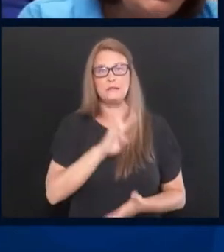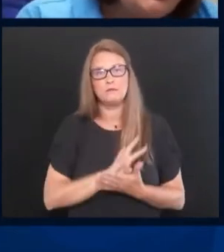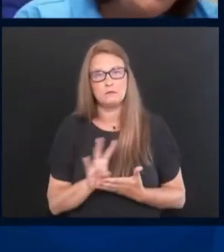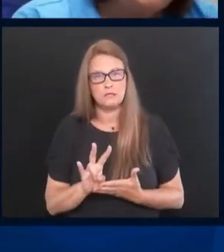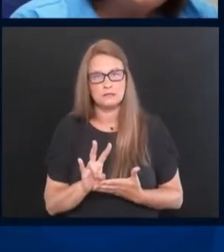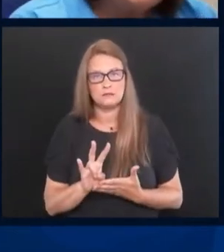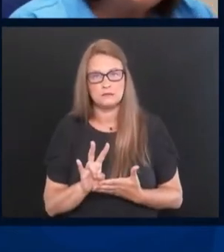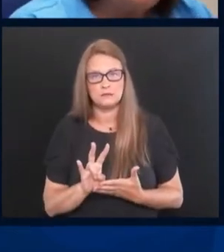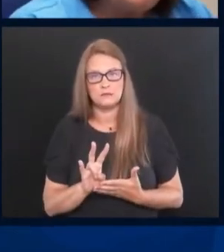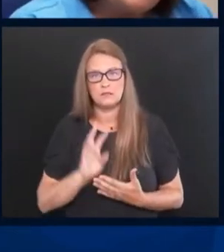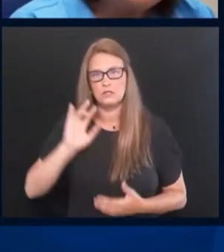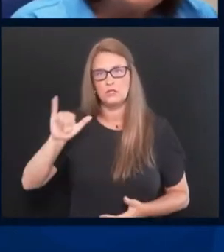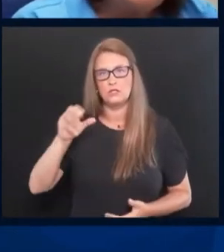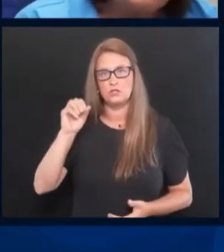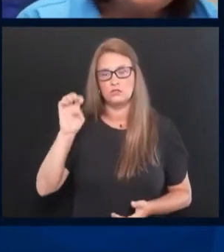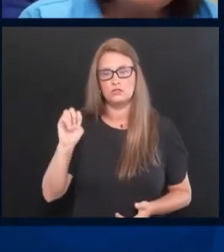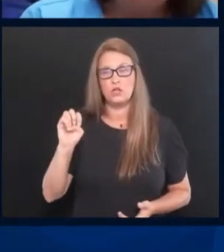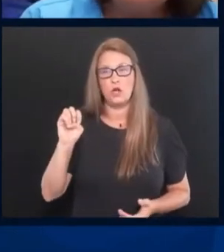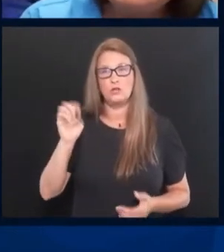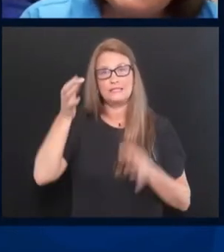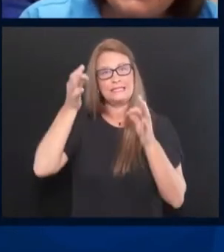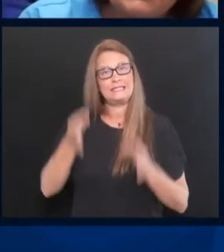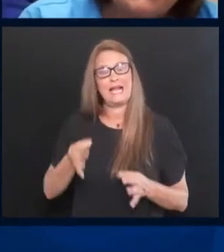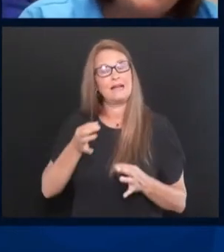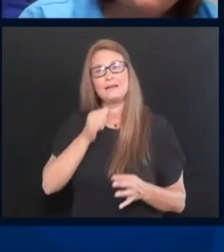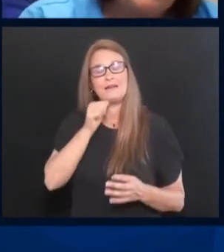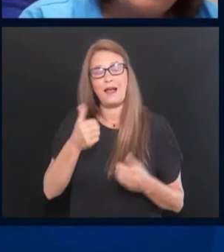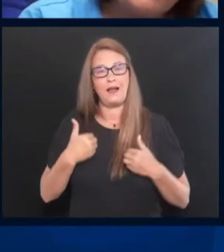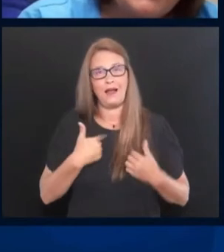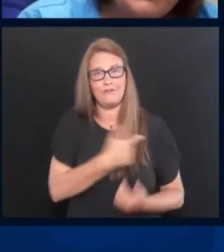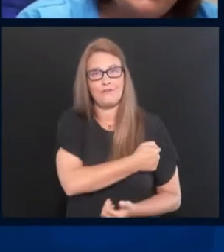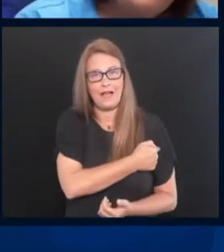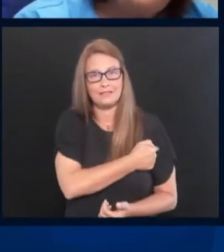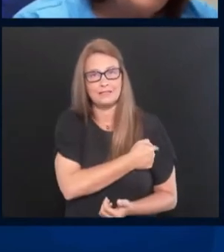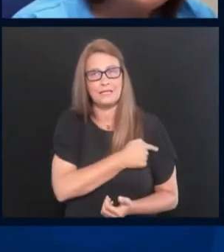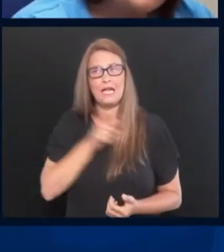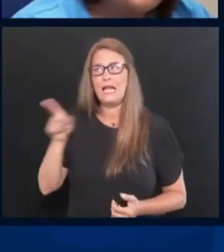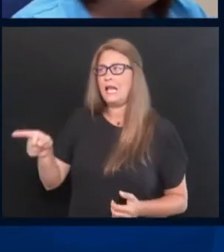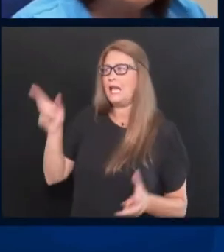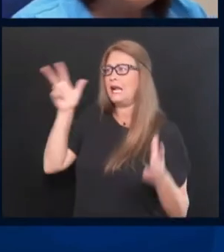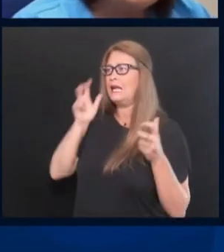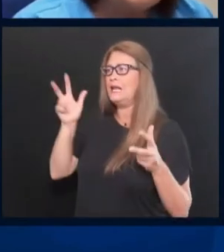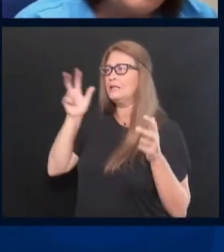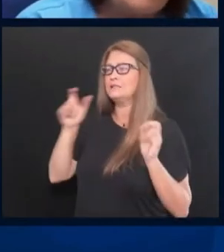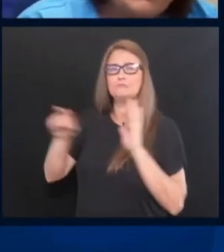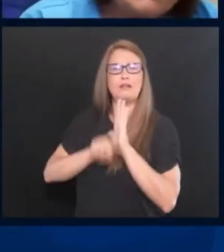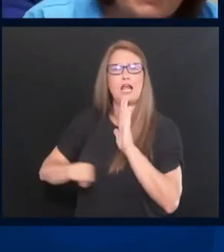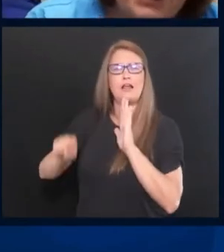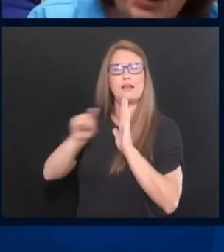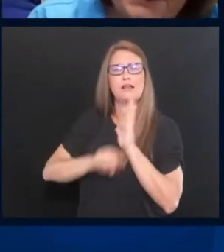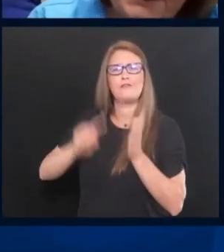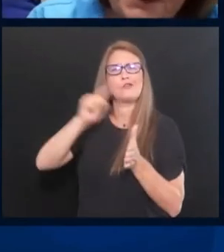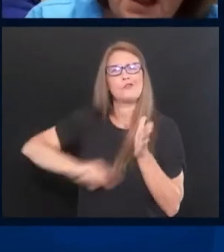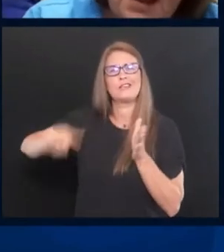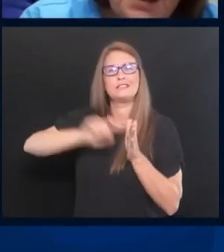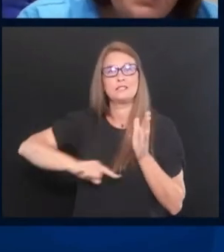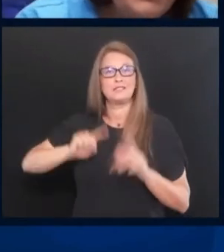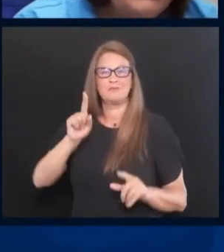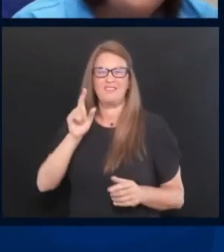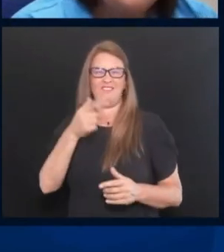Joey chose not to be vaccinated because he listened to all the negative and false accusations about vaccination.